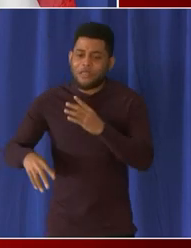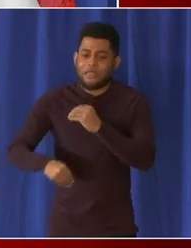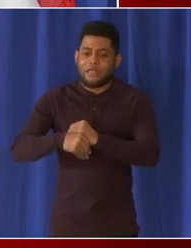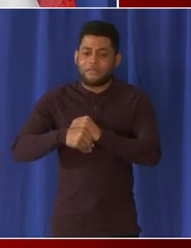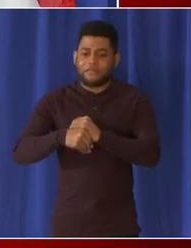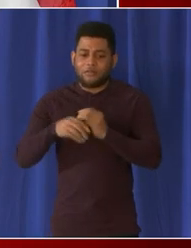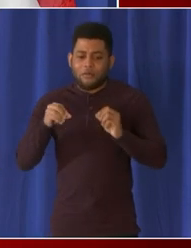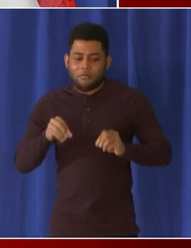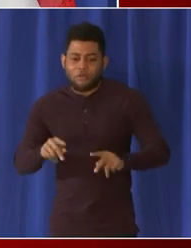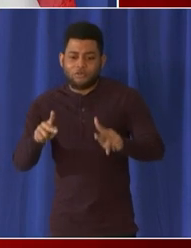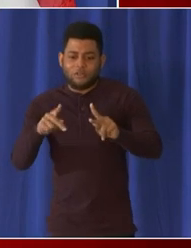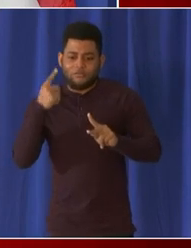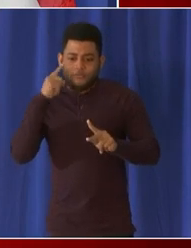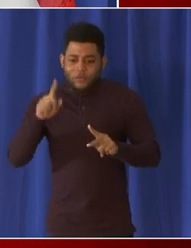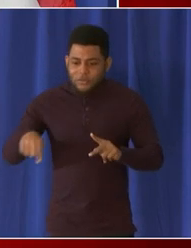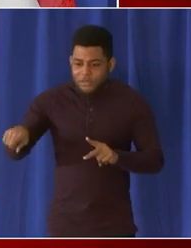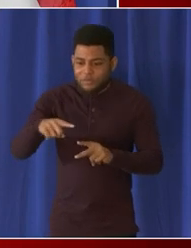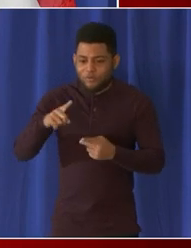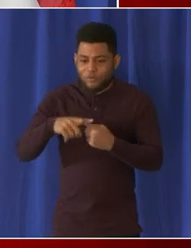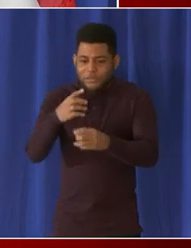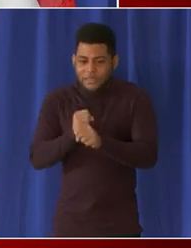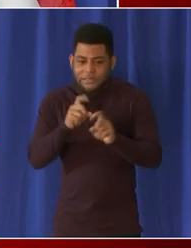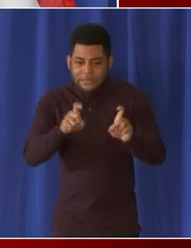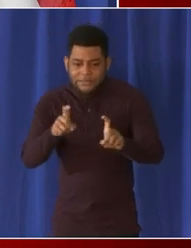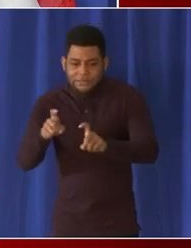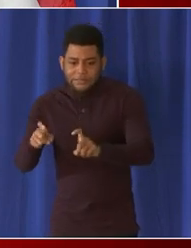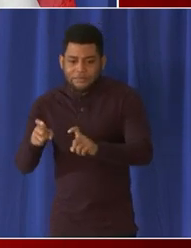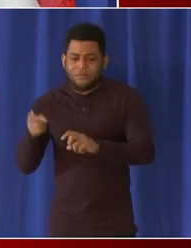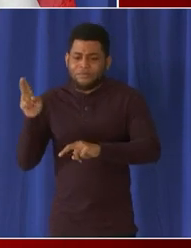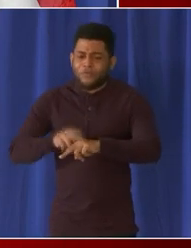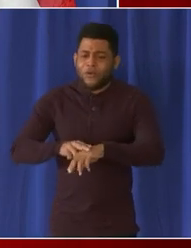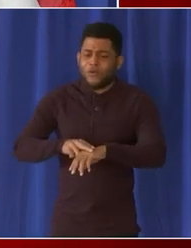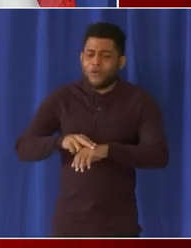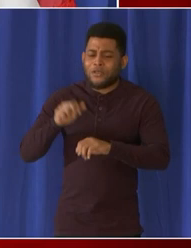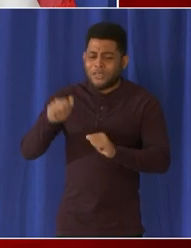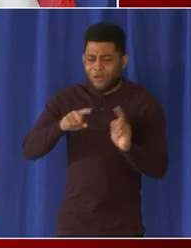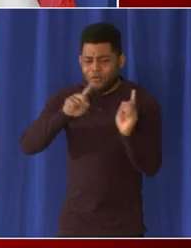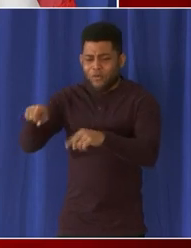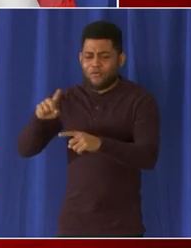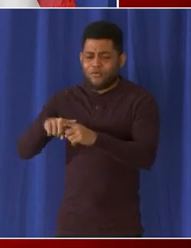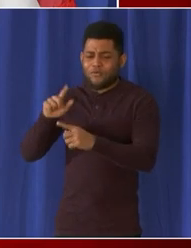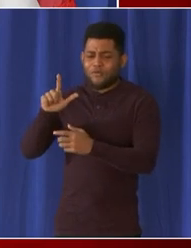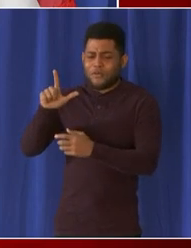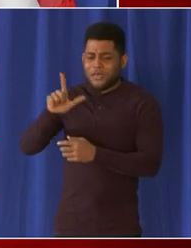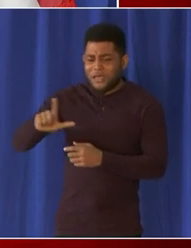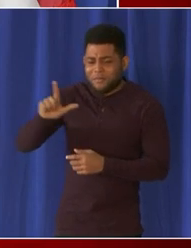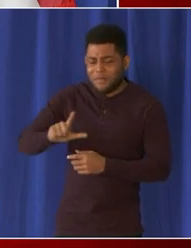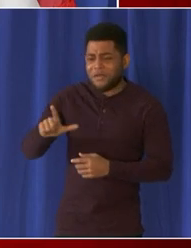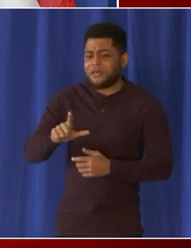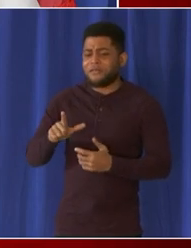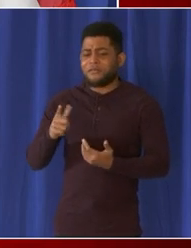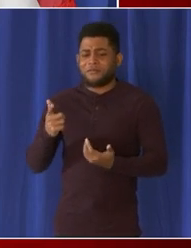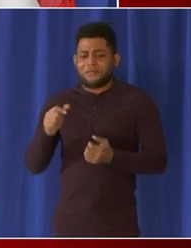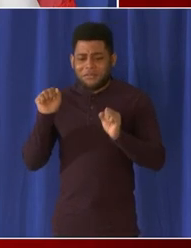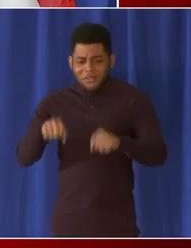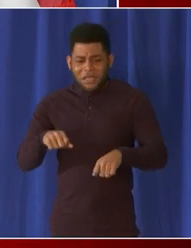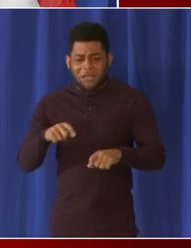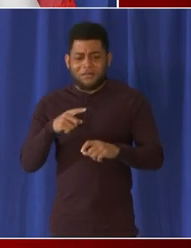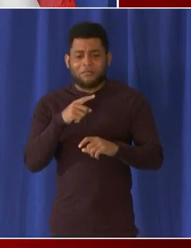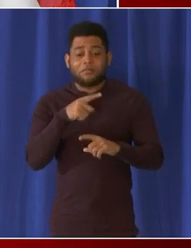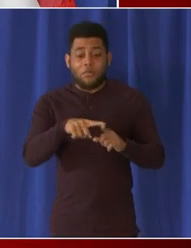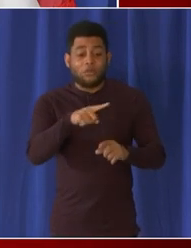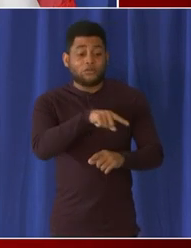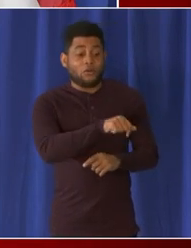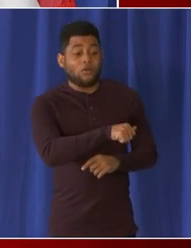to rapid tests they are can of course go to any of the library locations where we distribute them but this is another way for